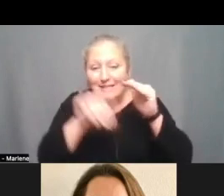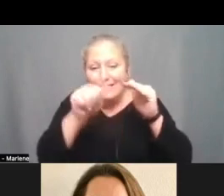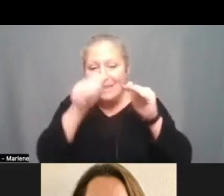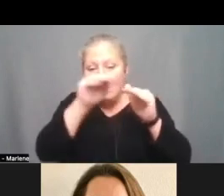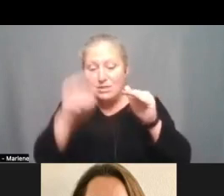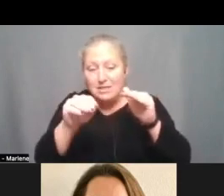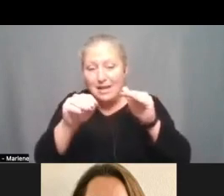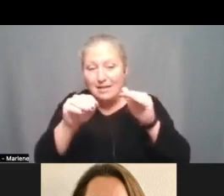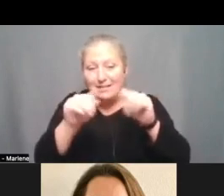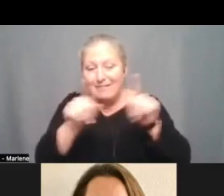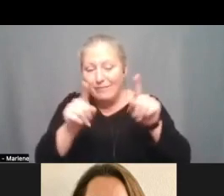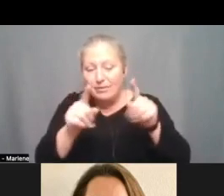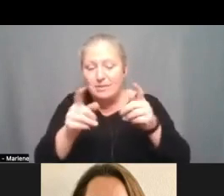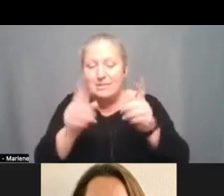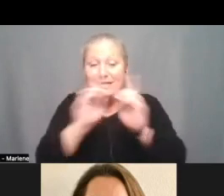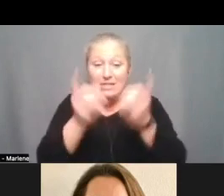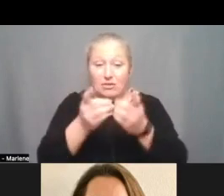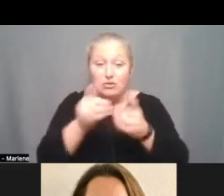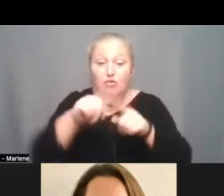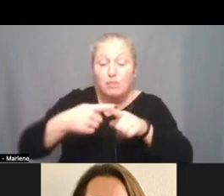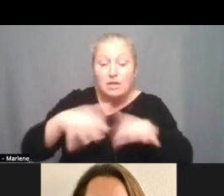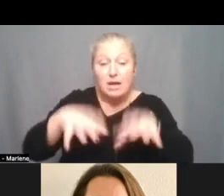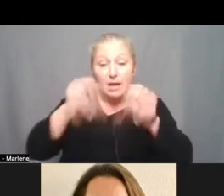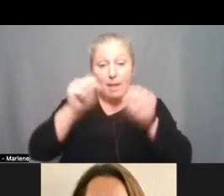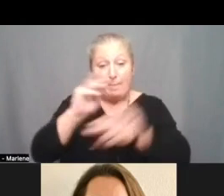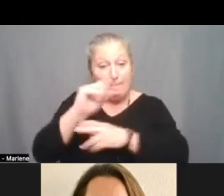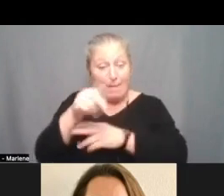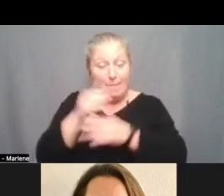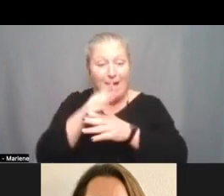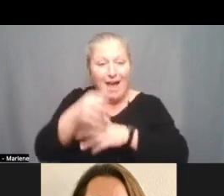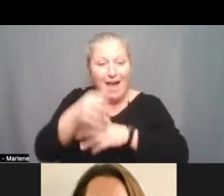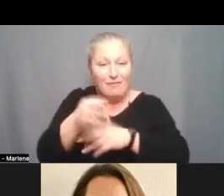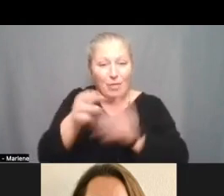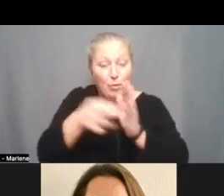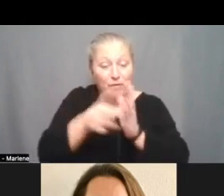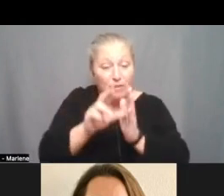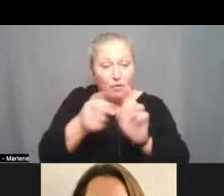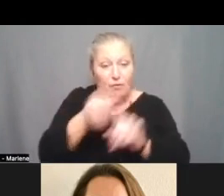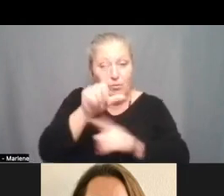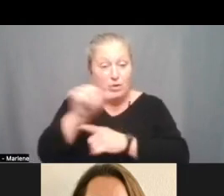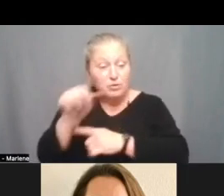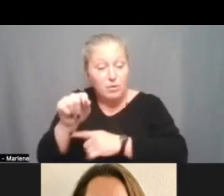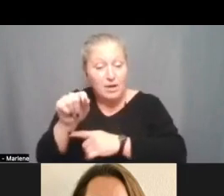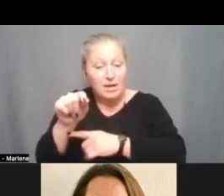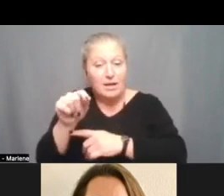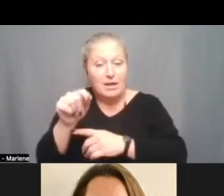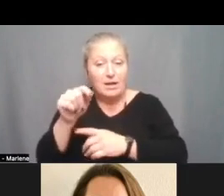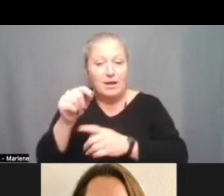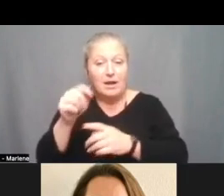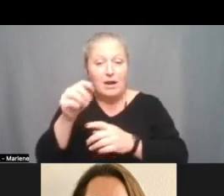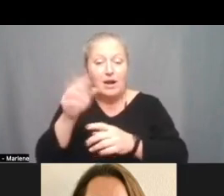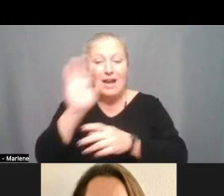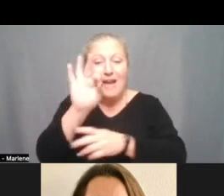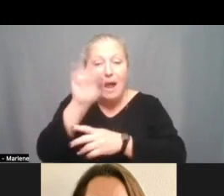districts originally adopted map after the decennial review of 2020 arrived at a 9.75.